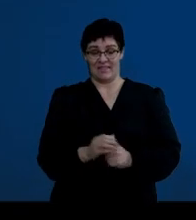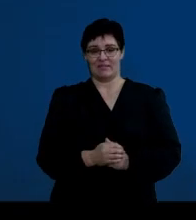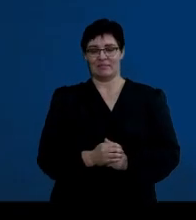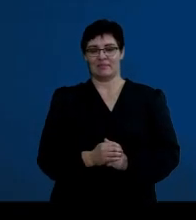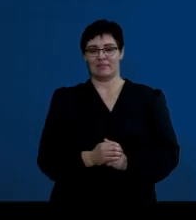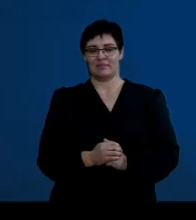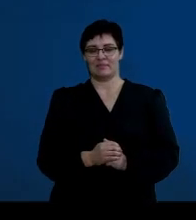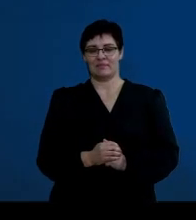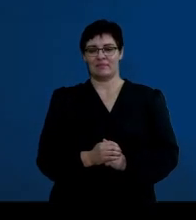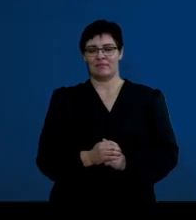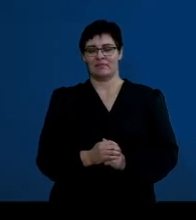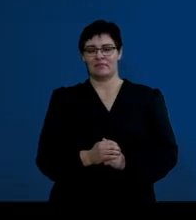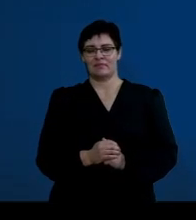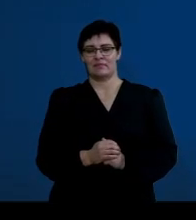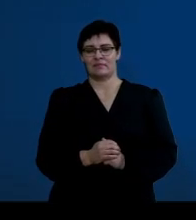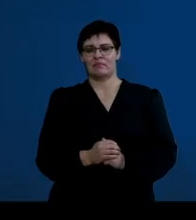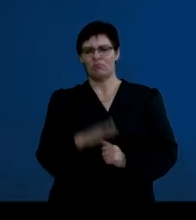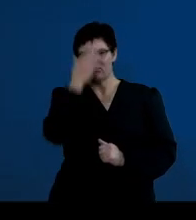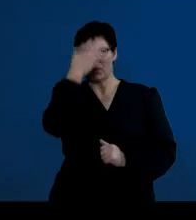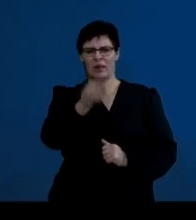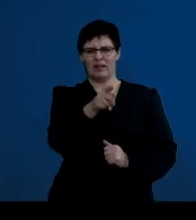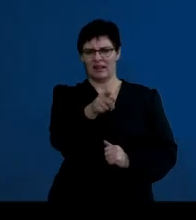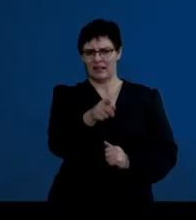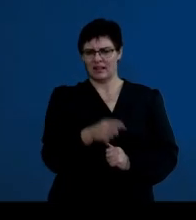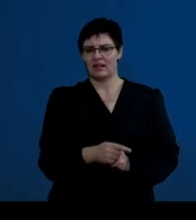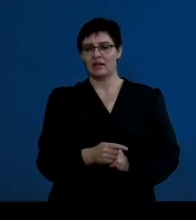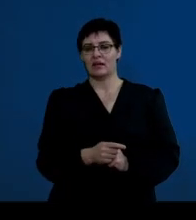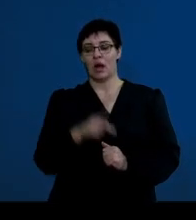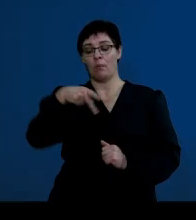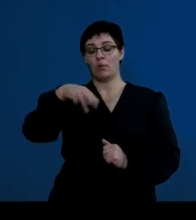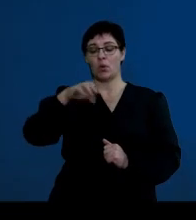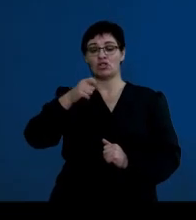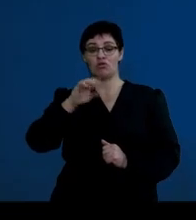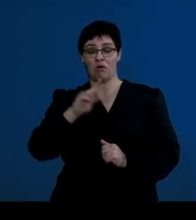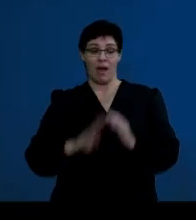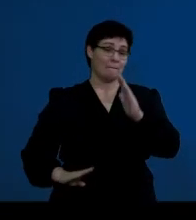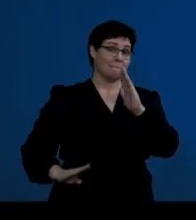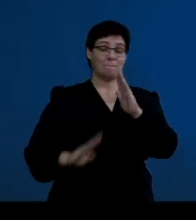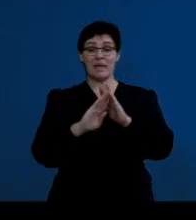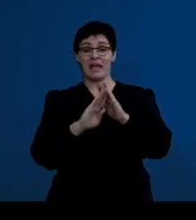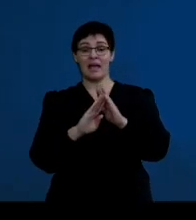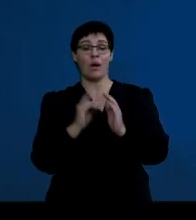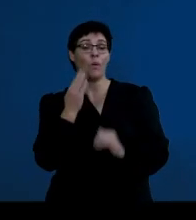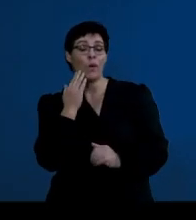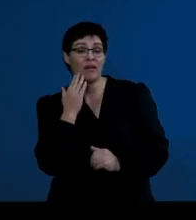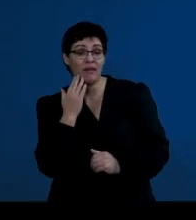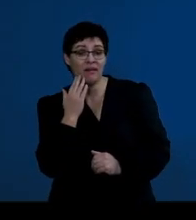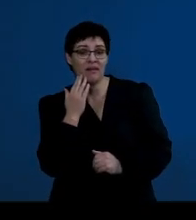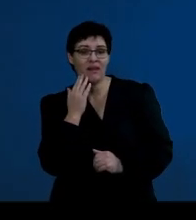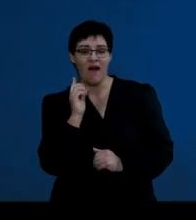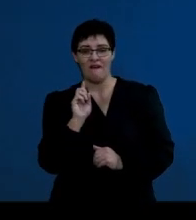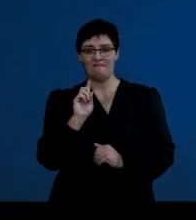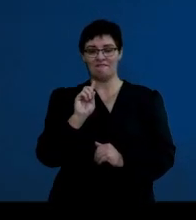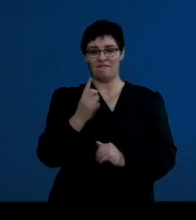And we know that progesterone levels peak also during the first trimester of